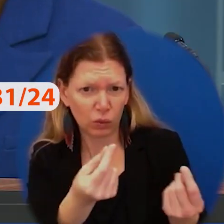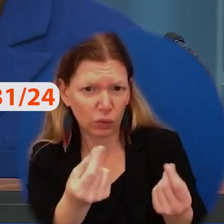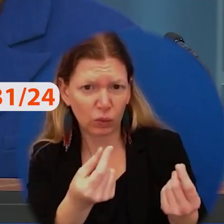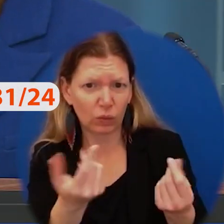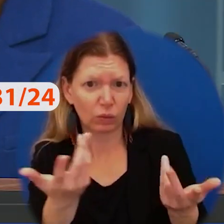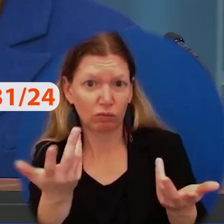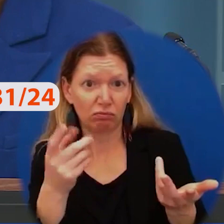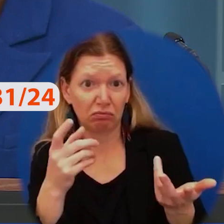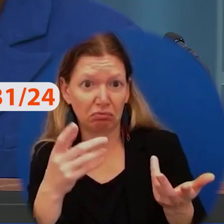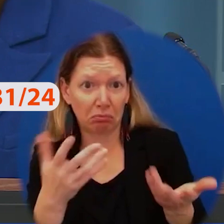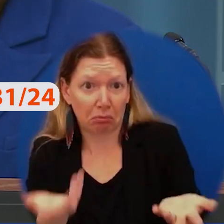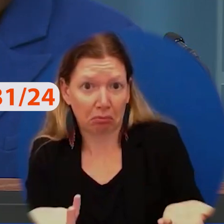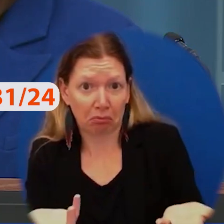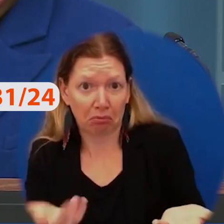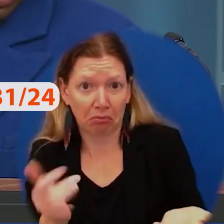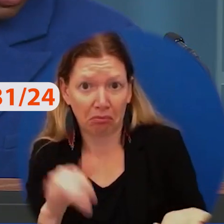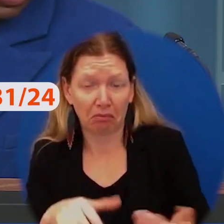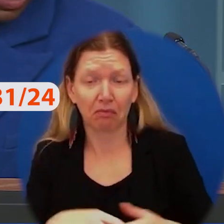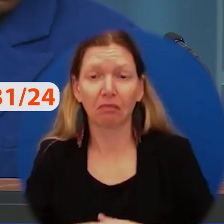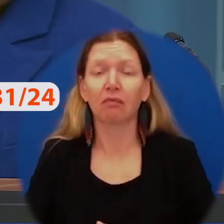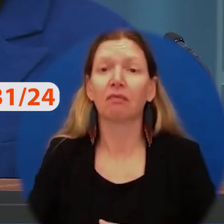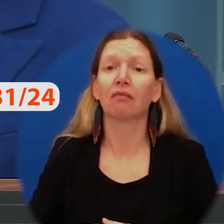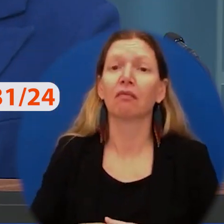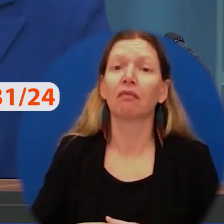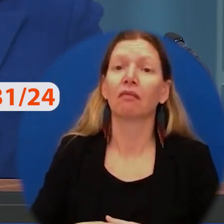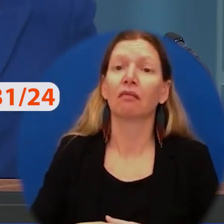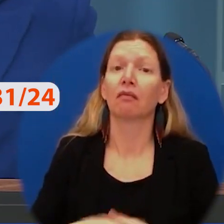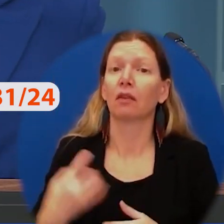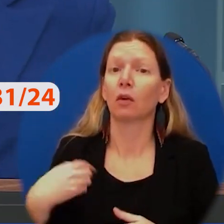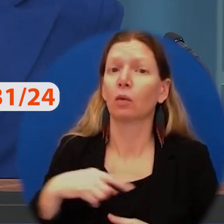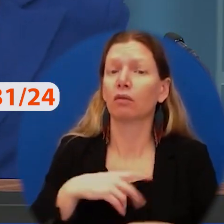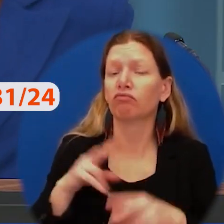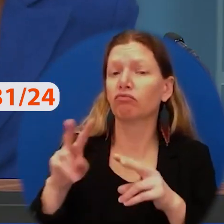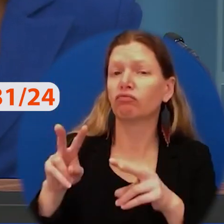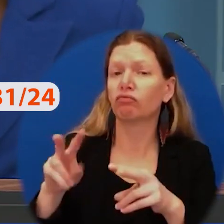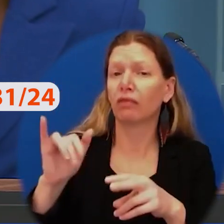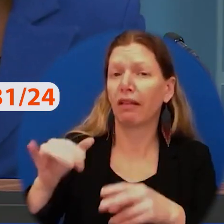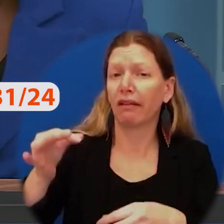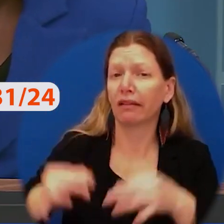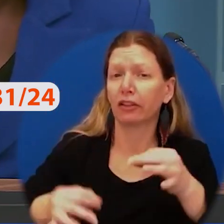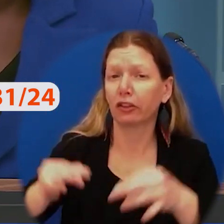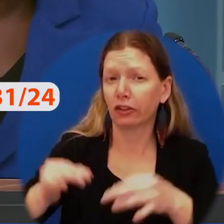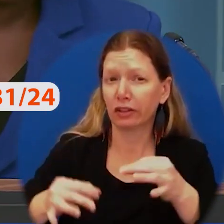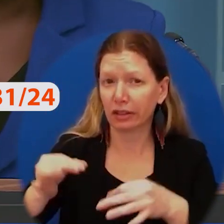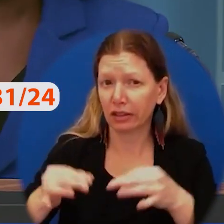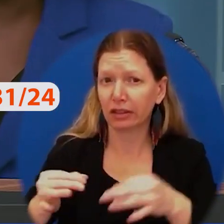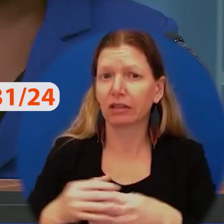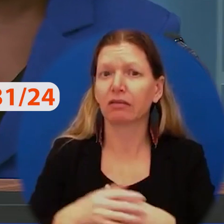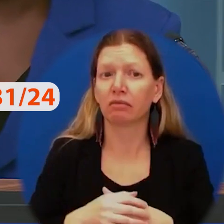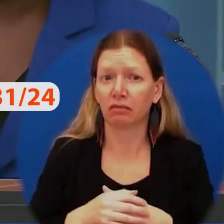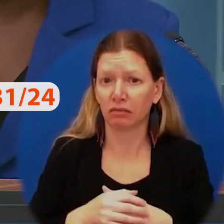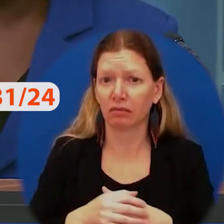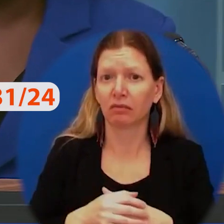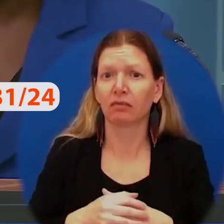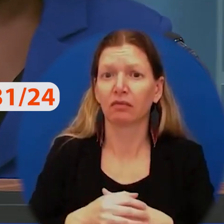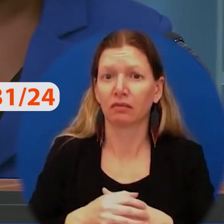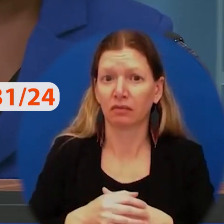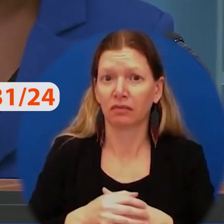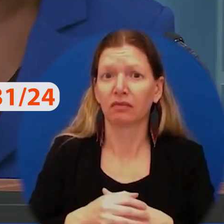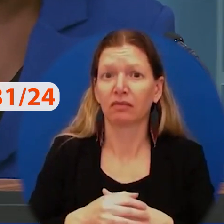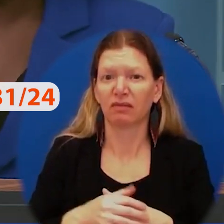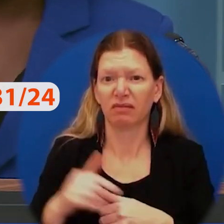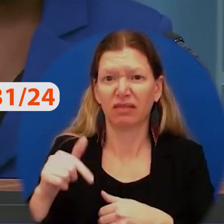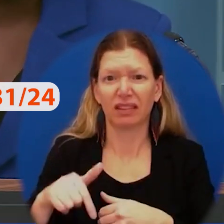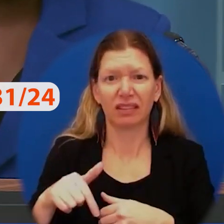we've been monitoring the hearing. The country is experiencing an unprecedented youth mental health crisis. That's a fact.